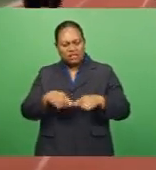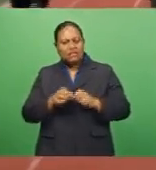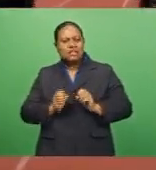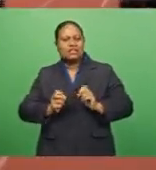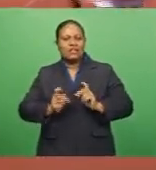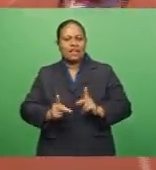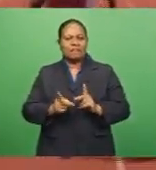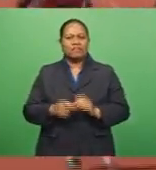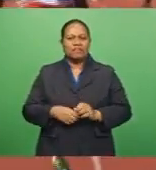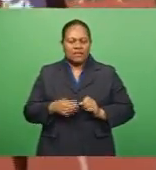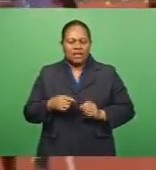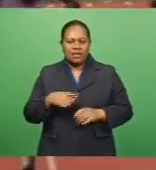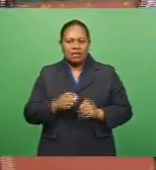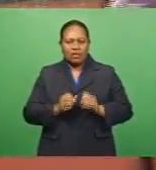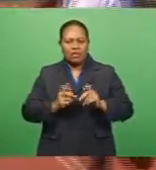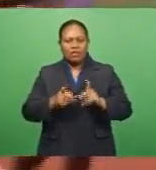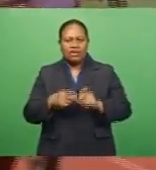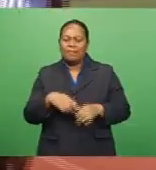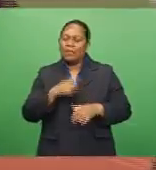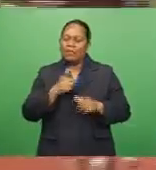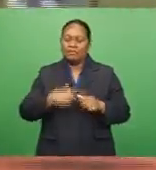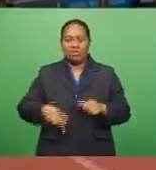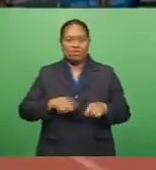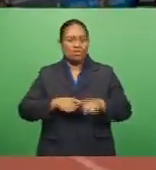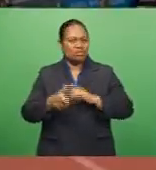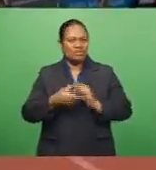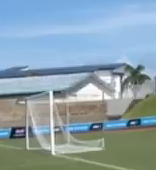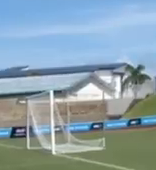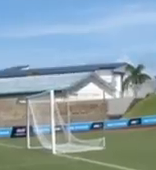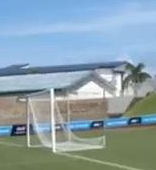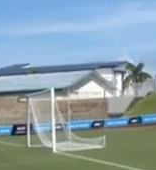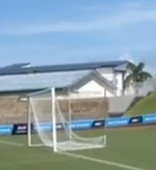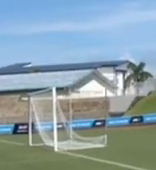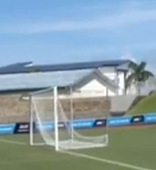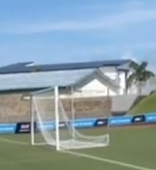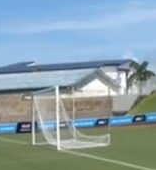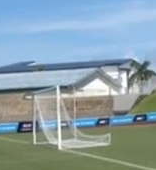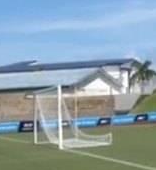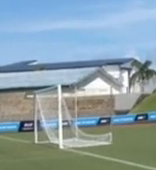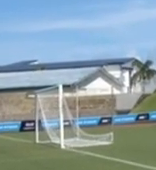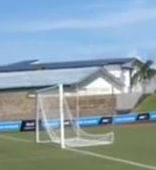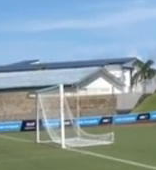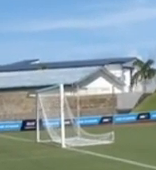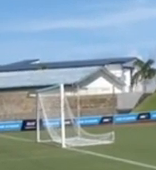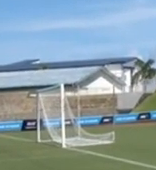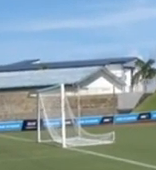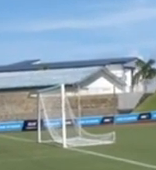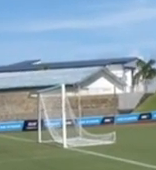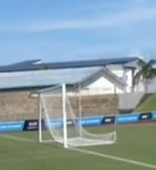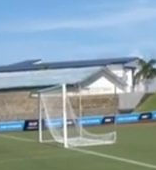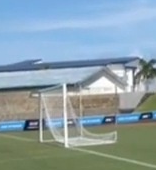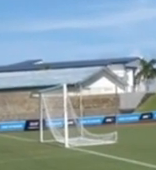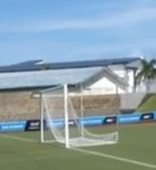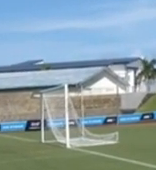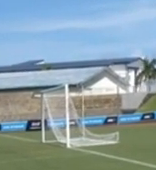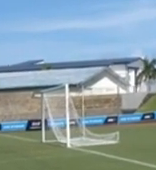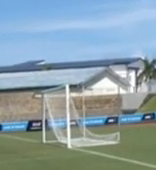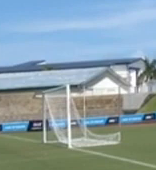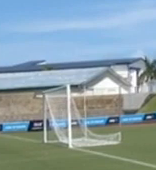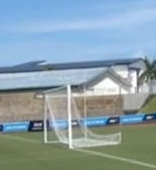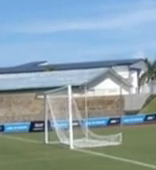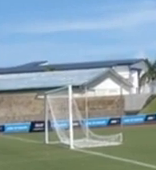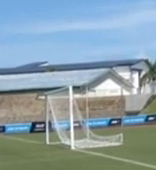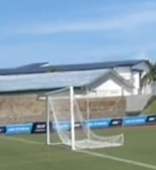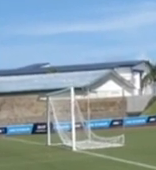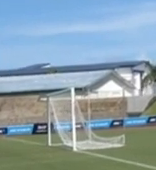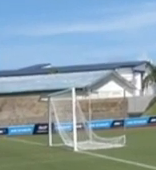most of them have not experienced national-level competition. The thing is that we have our subunniers and juniors that haven't run in the Coca-Cola Games